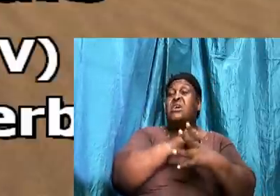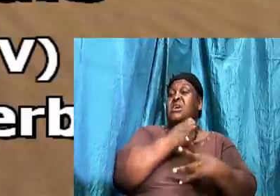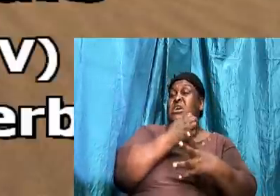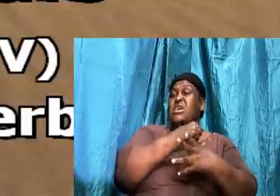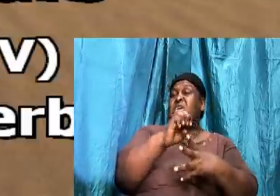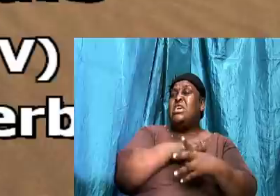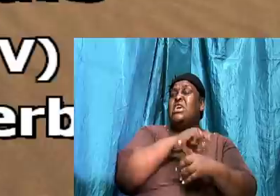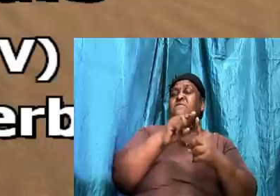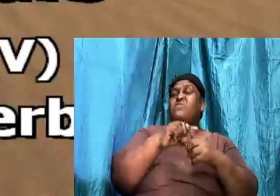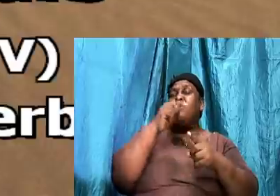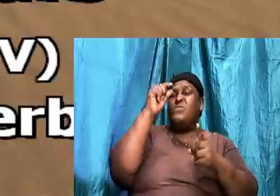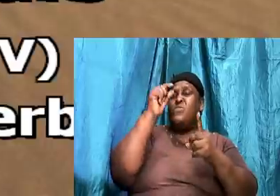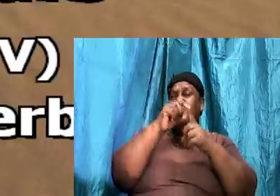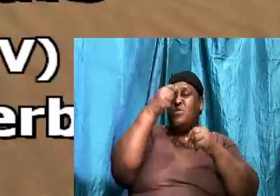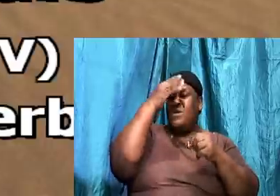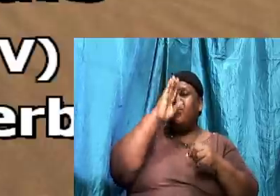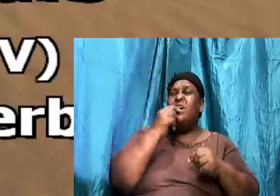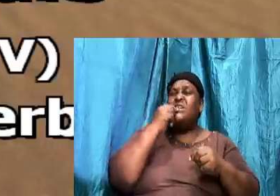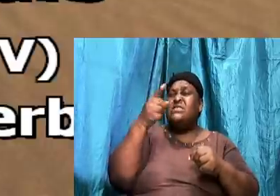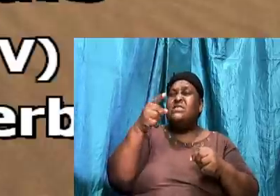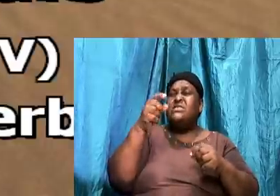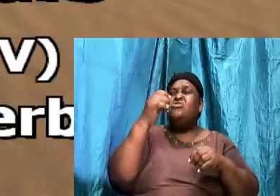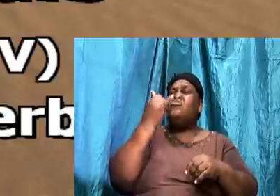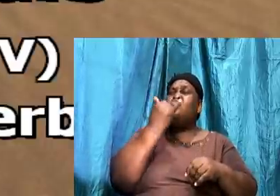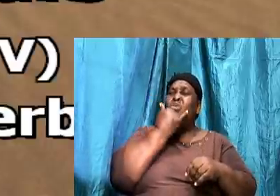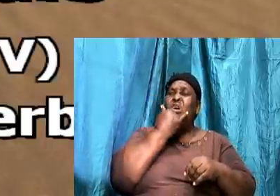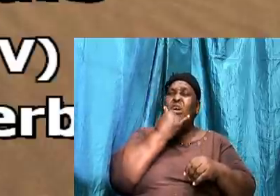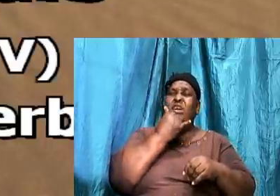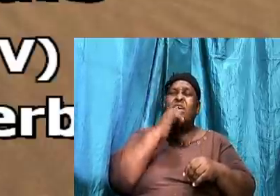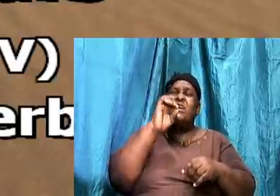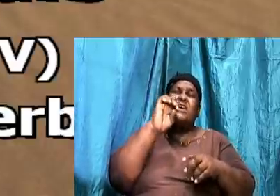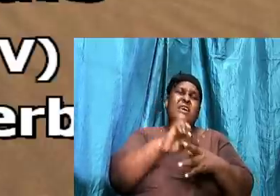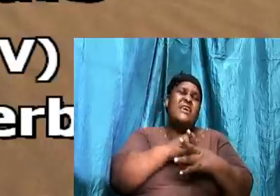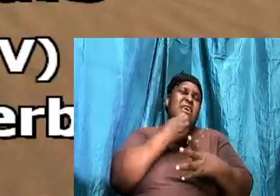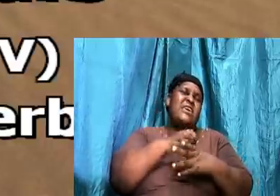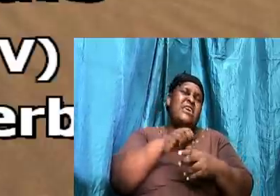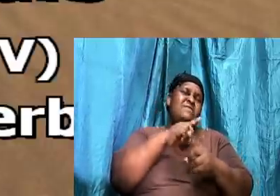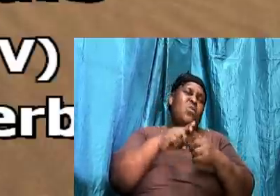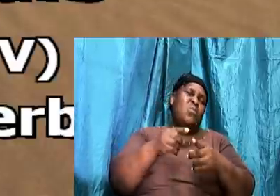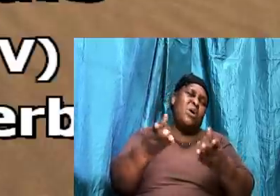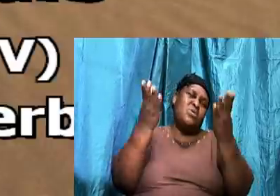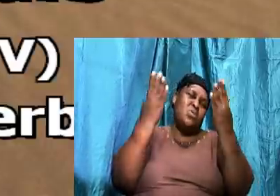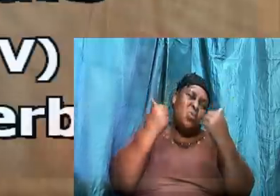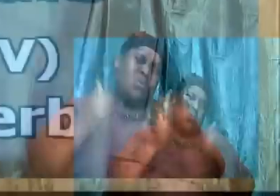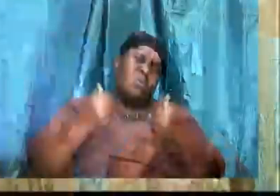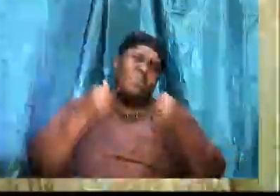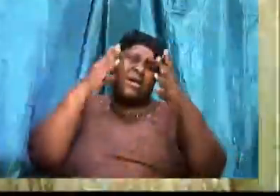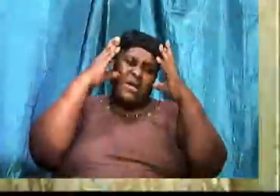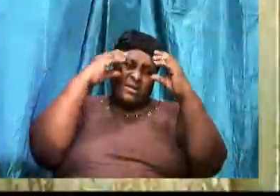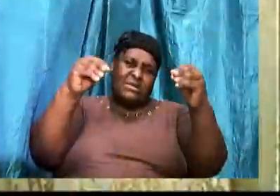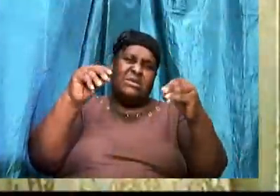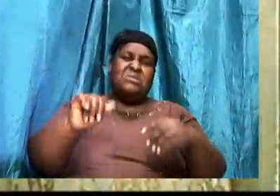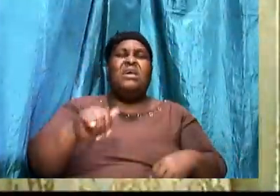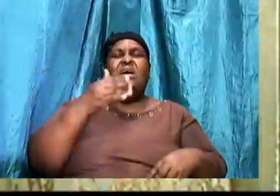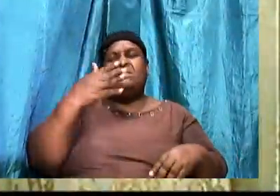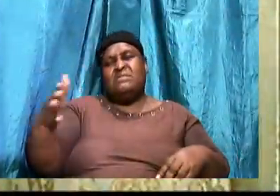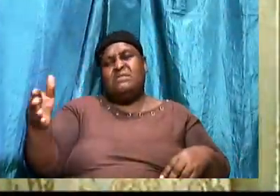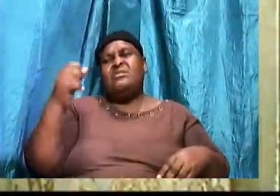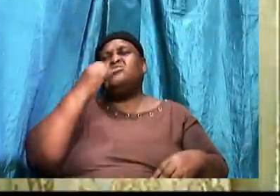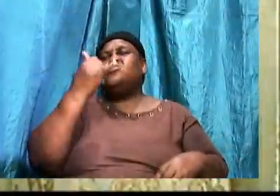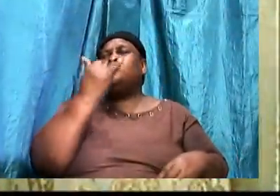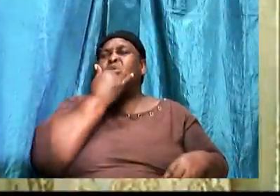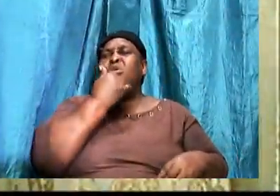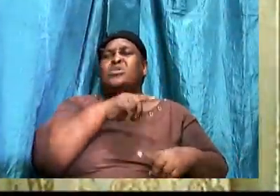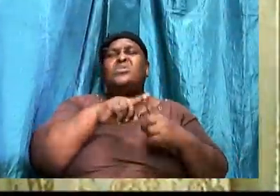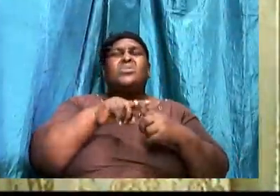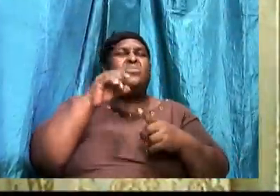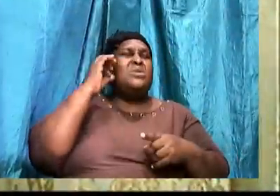says. It is wrong. Even when we come. And, we teach. That that thing is wrong. When the preacher preach.